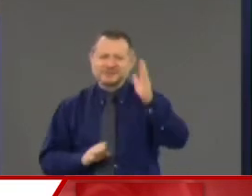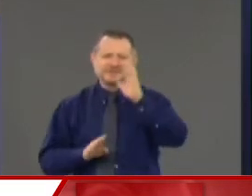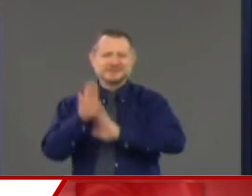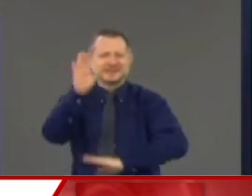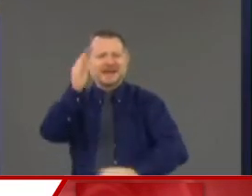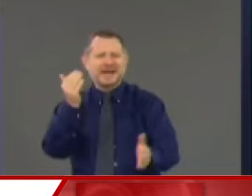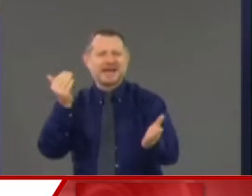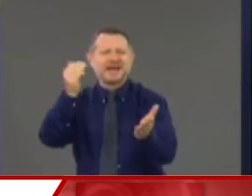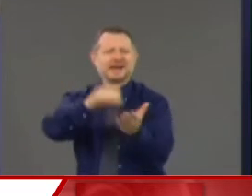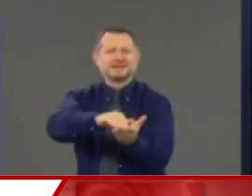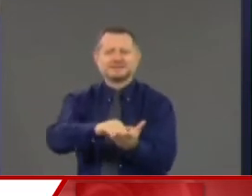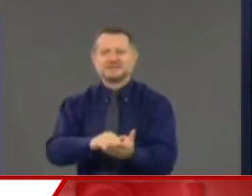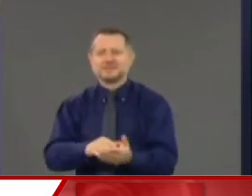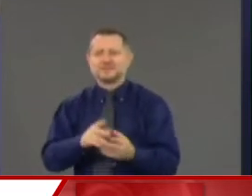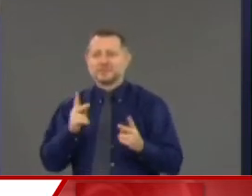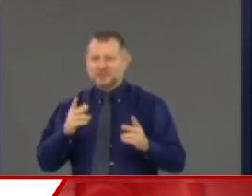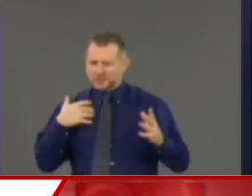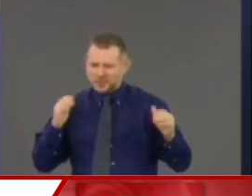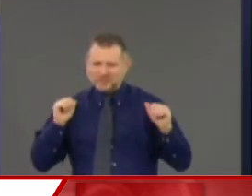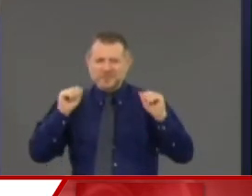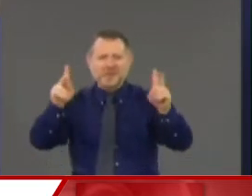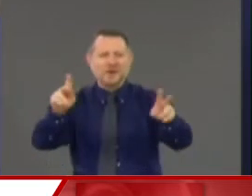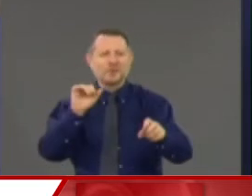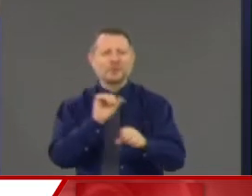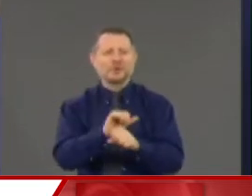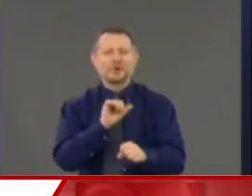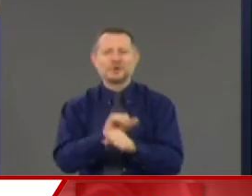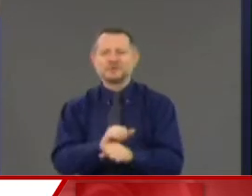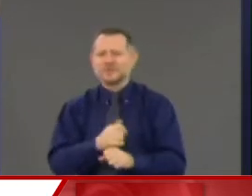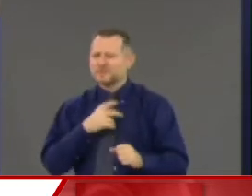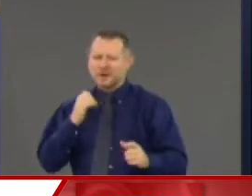people back, get businesses back. We're going forward.